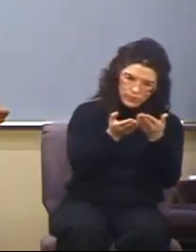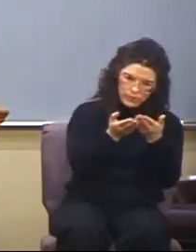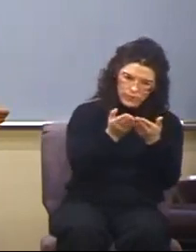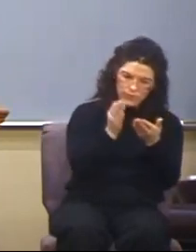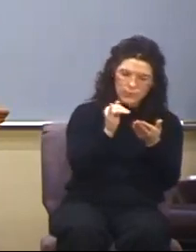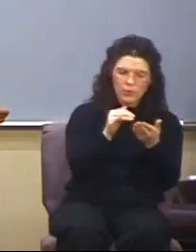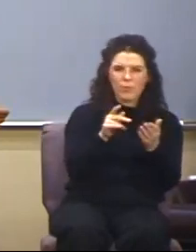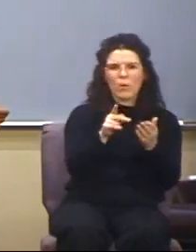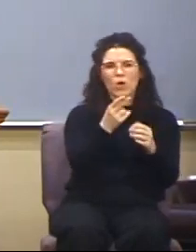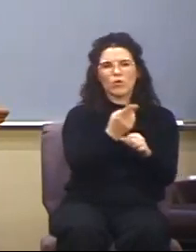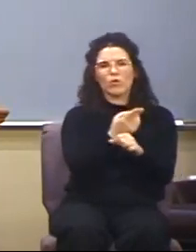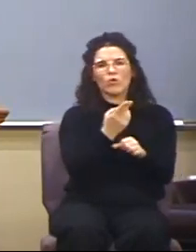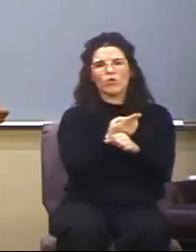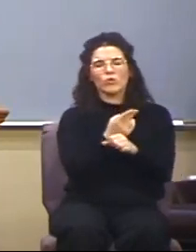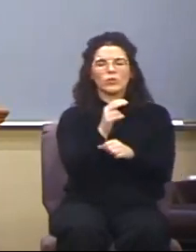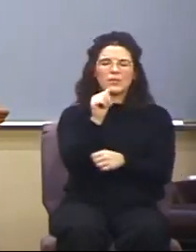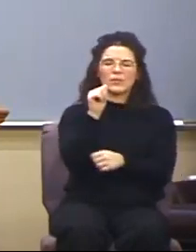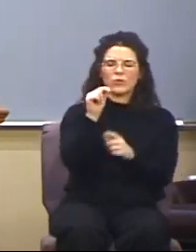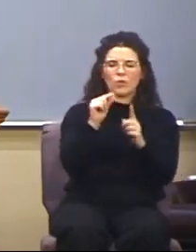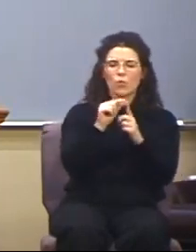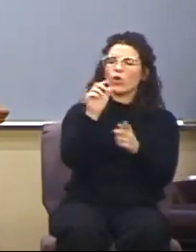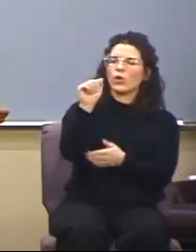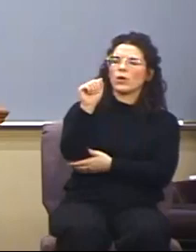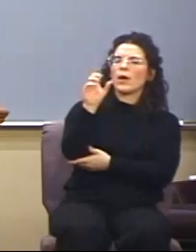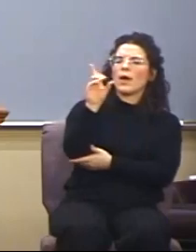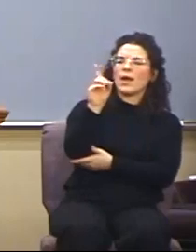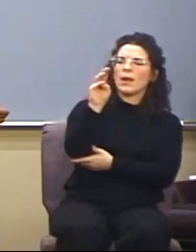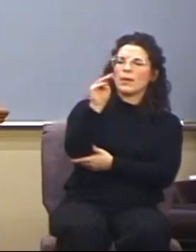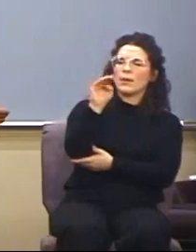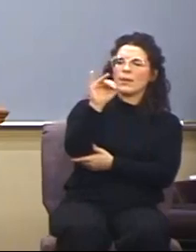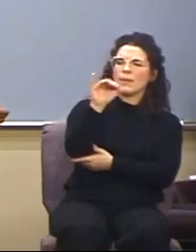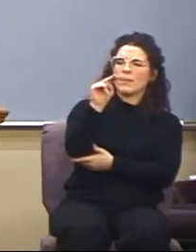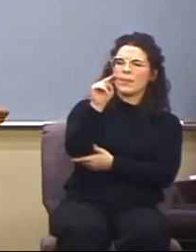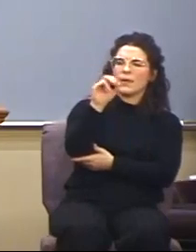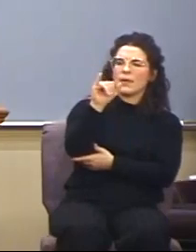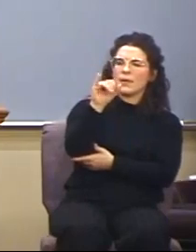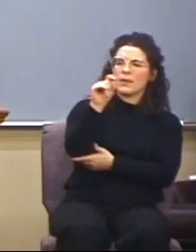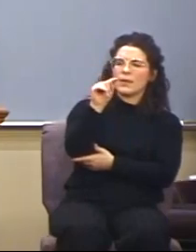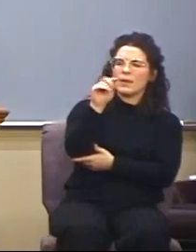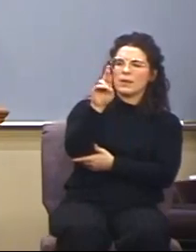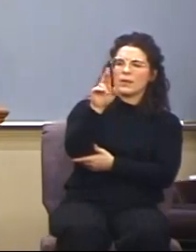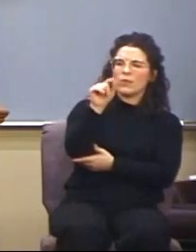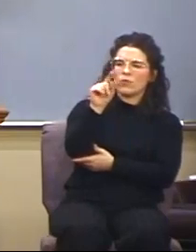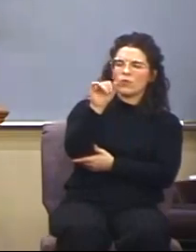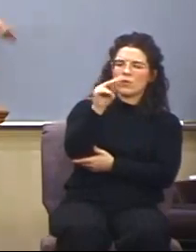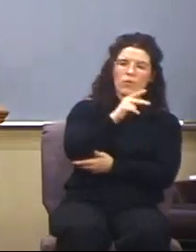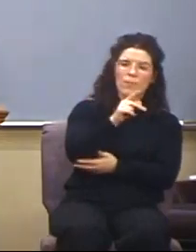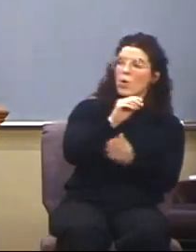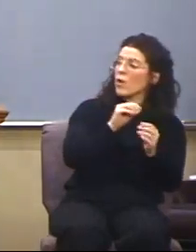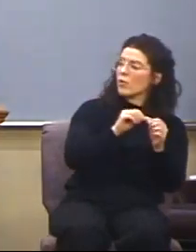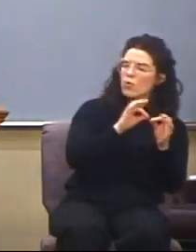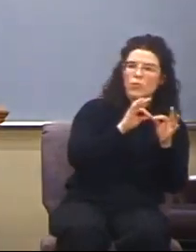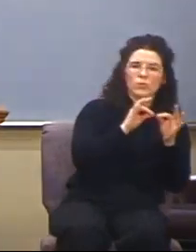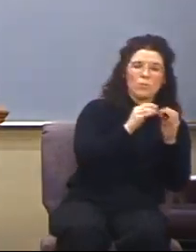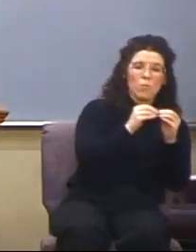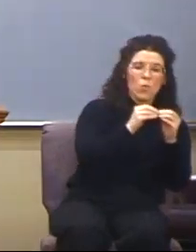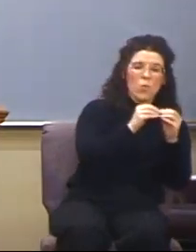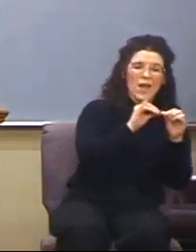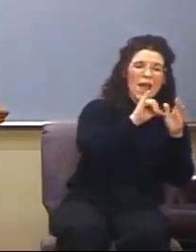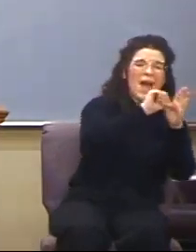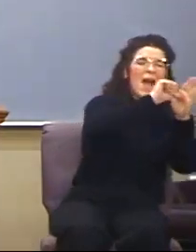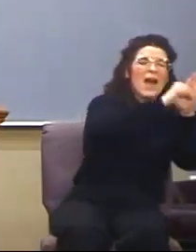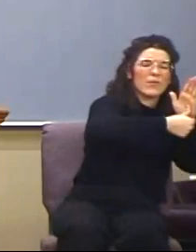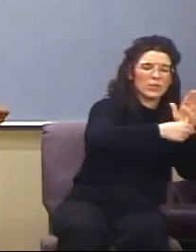that's where Paul uses the word administrations. Then Paul, he goes further and he talks about the